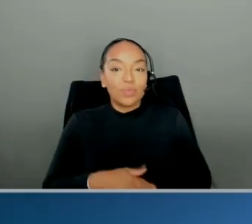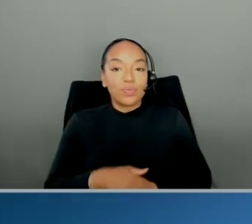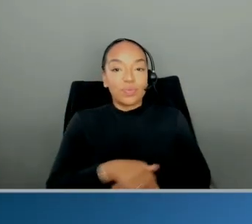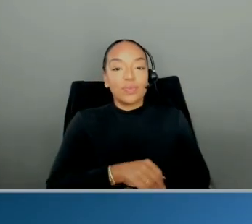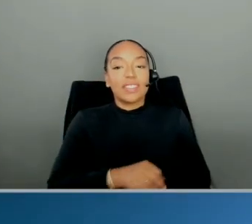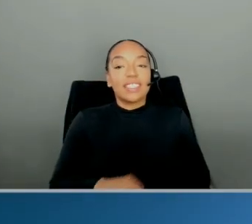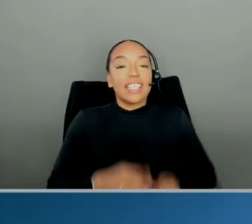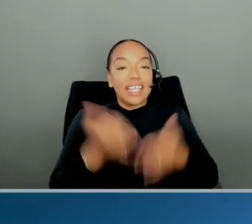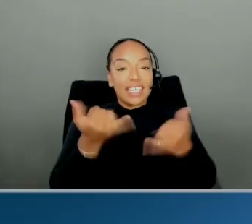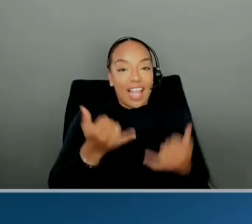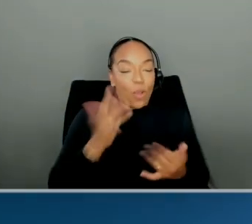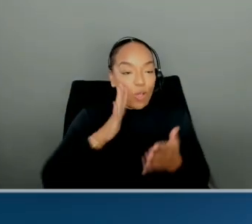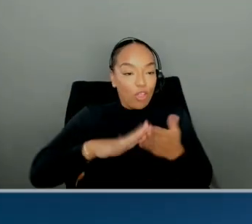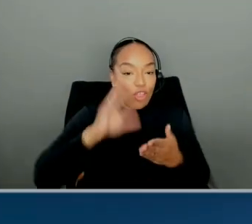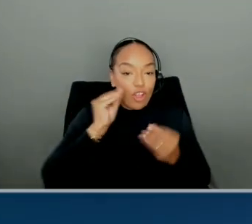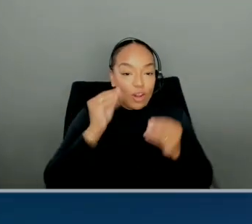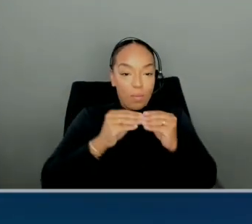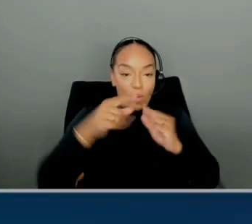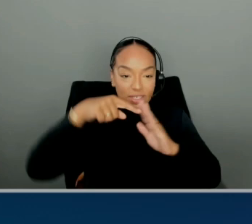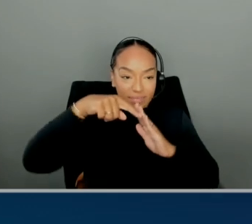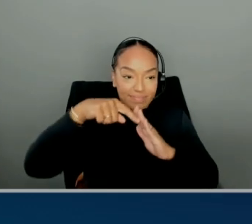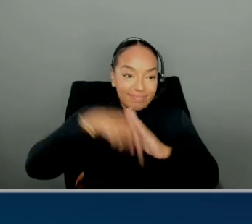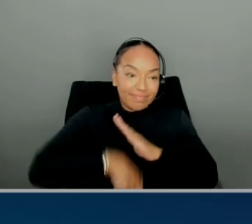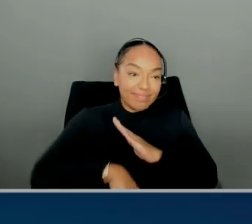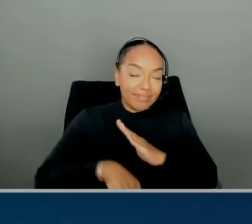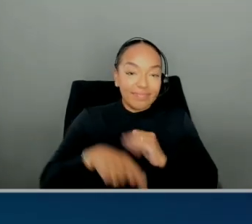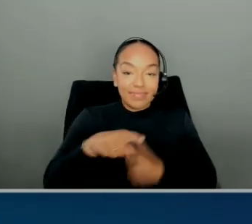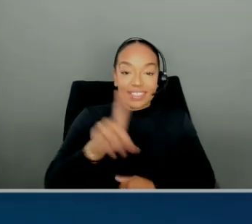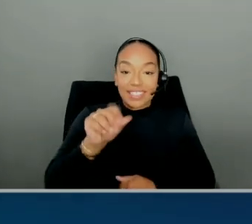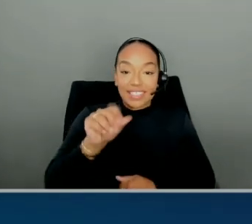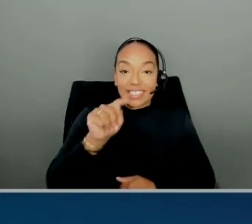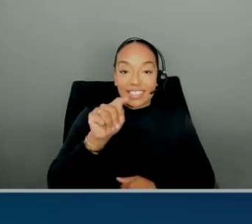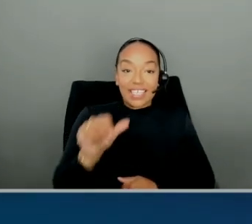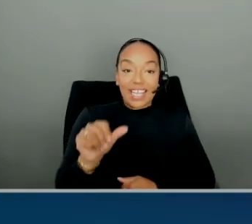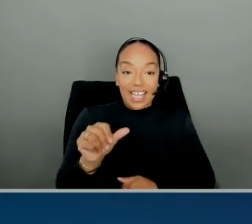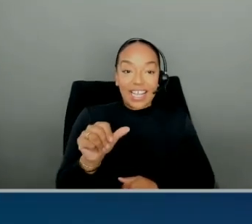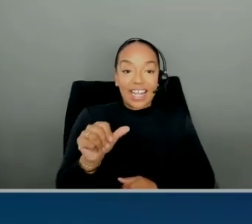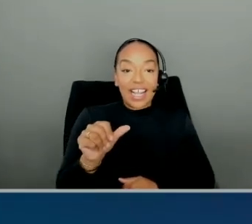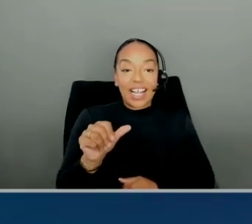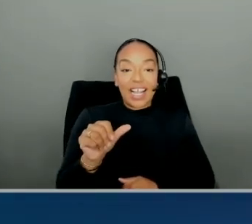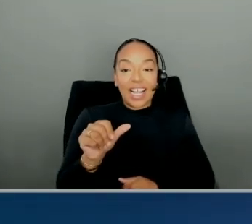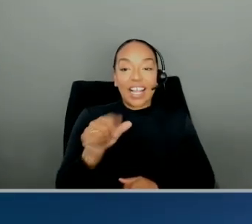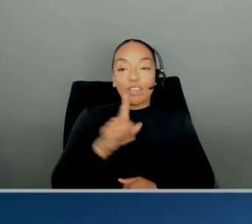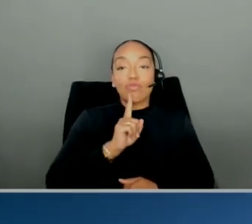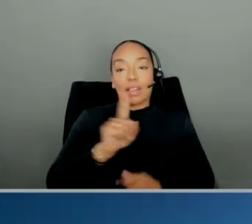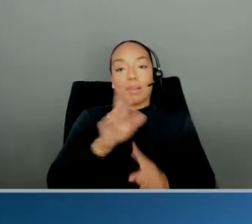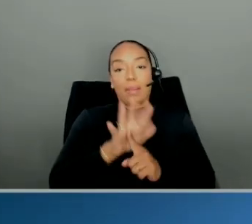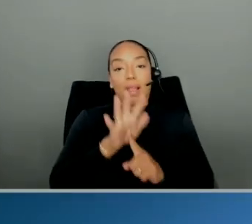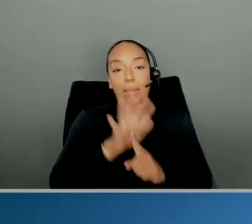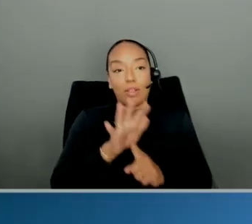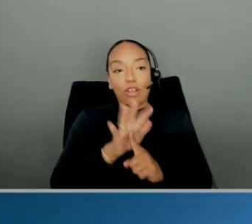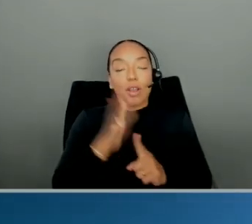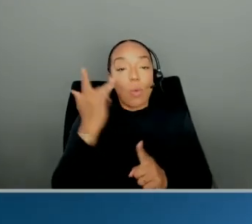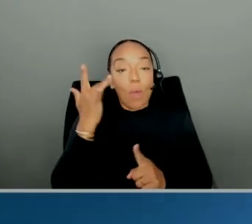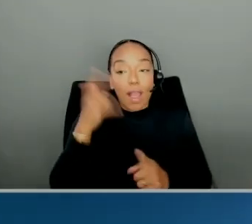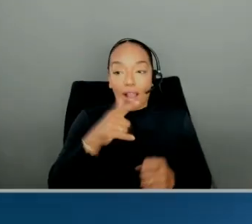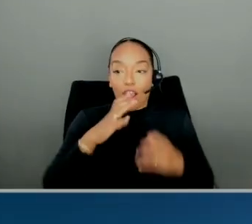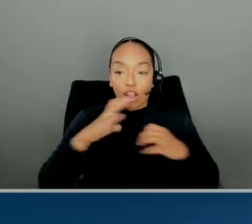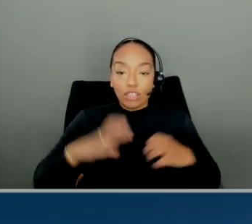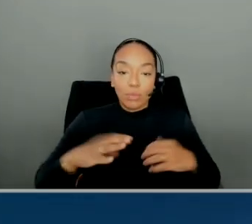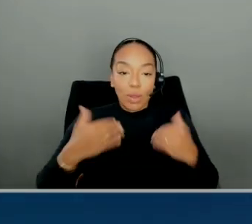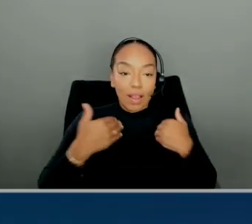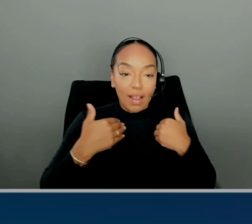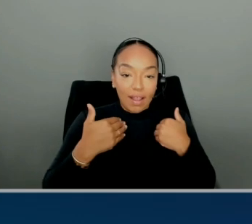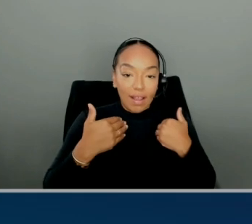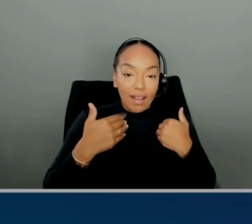deep dive on this. Yeah, so this transaction data lakes is, just to give a background, it's become very popular, Typically, customers have either can do the